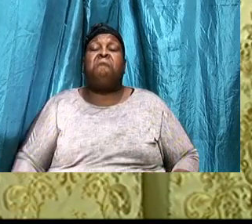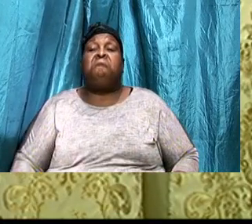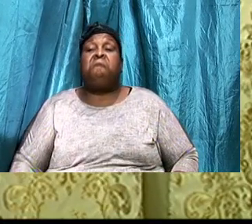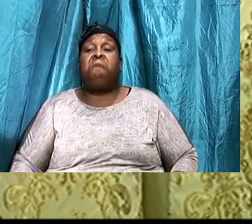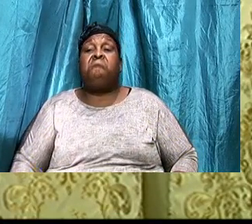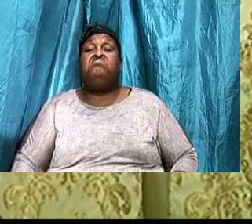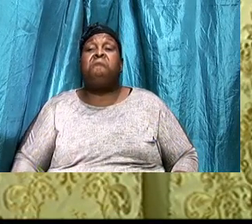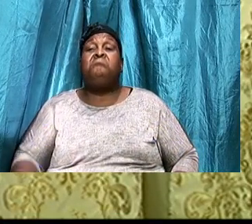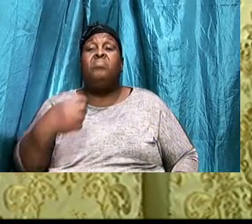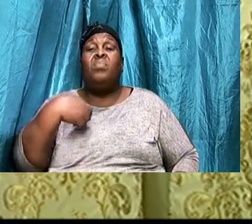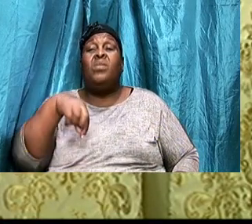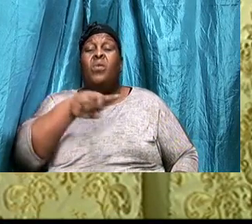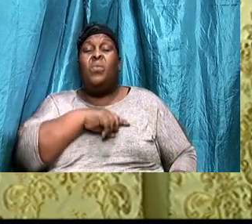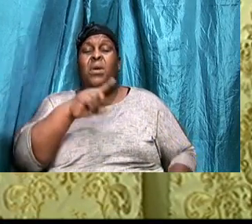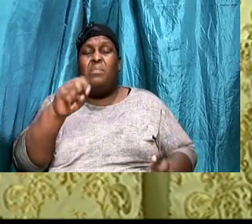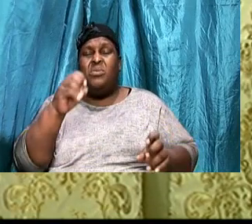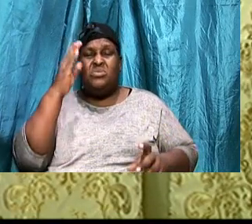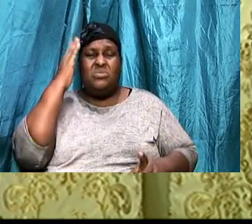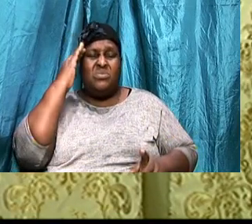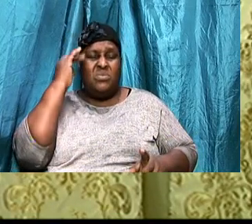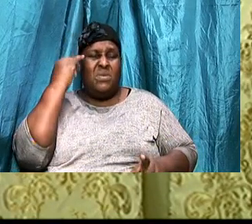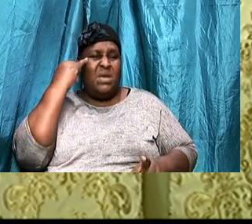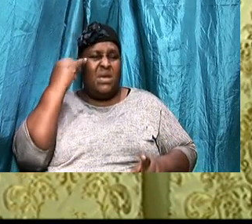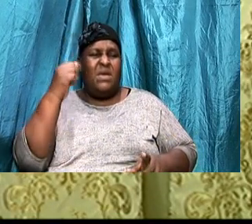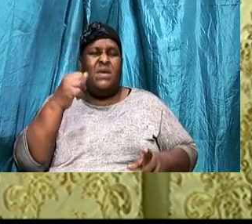We must know, That if we sin,